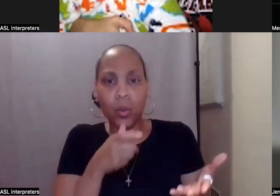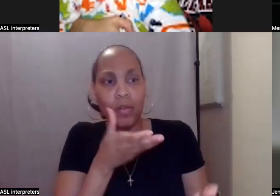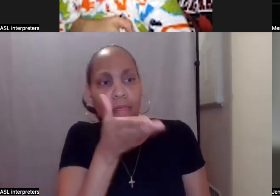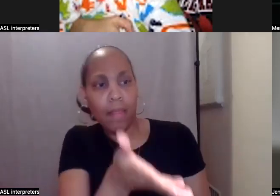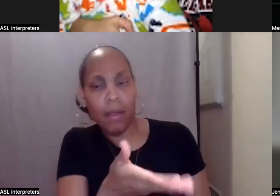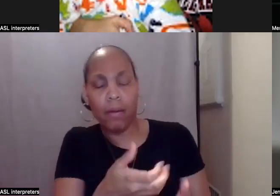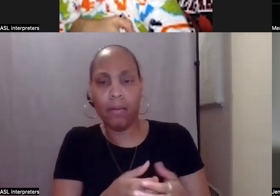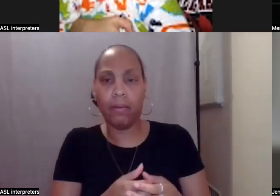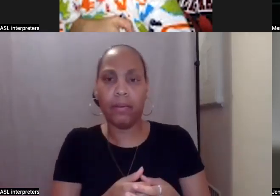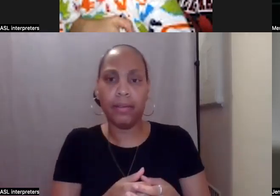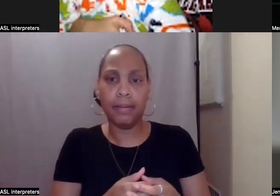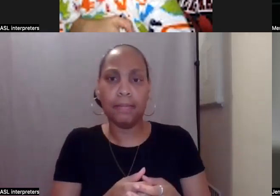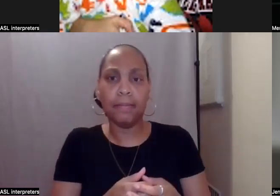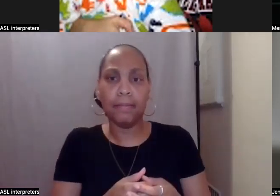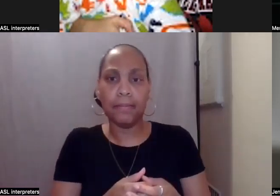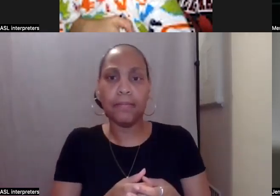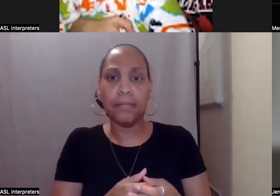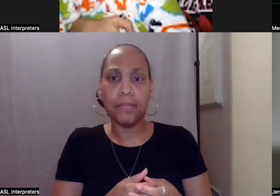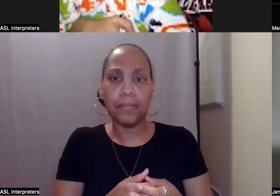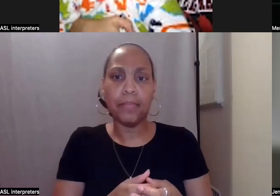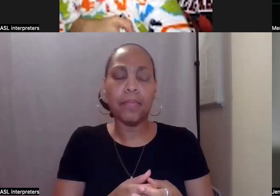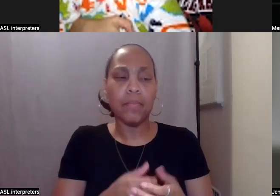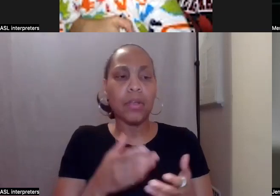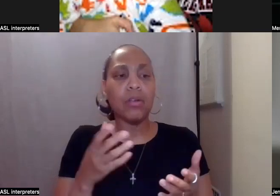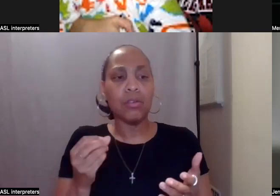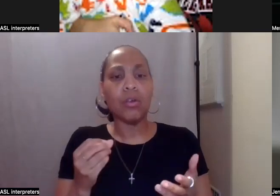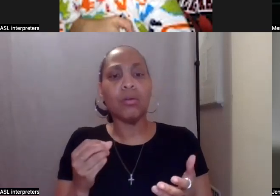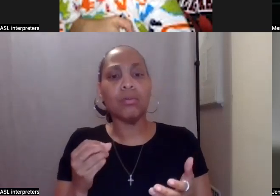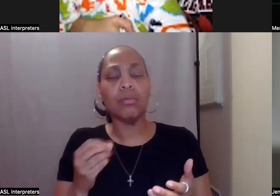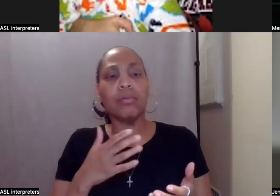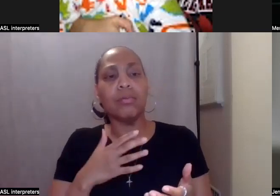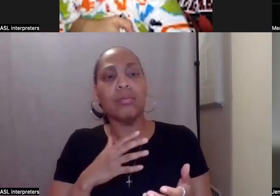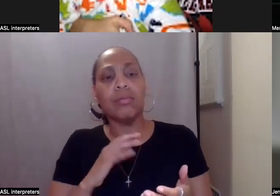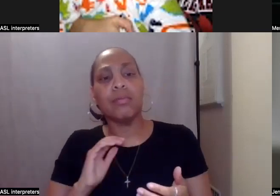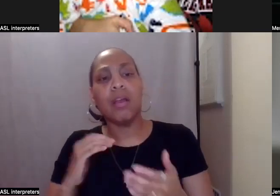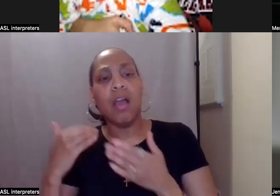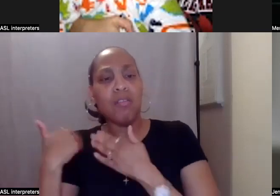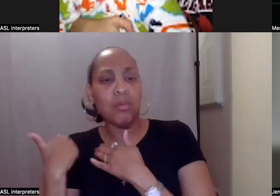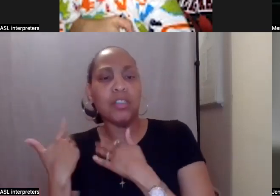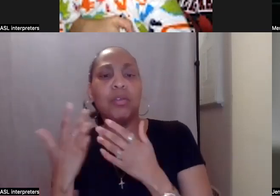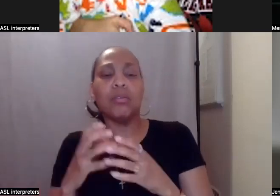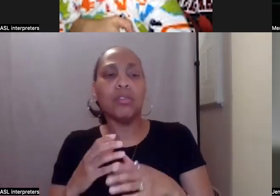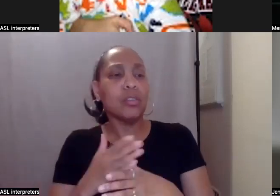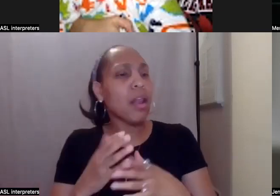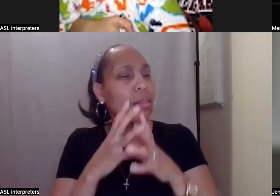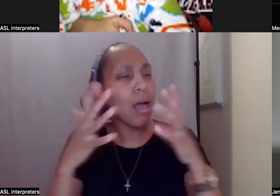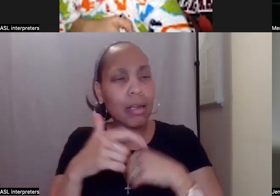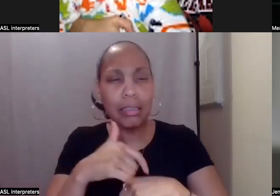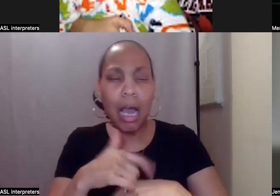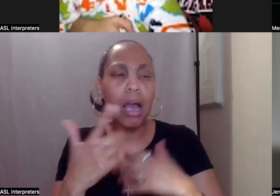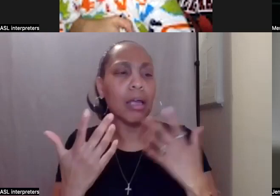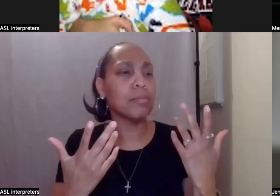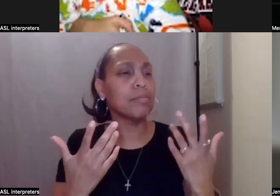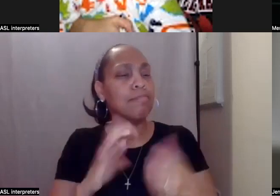developing their circles of support that Patty and Steve talked about, strengthening